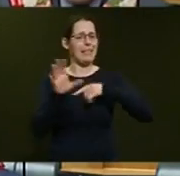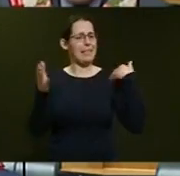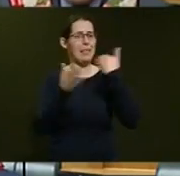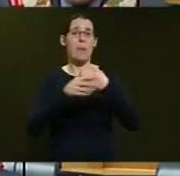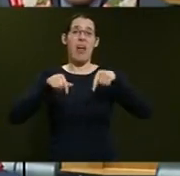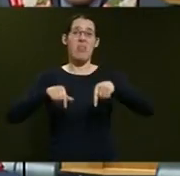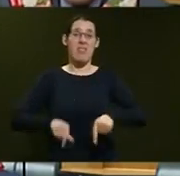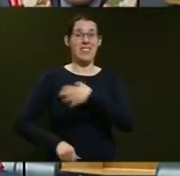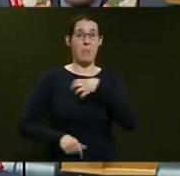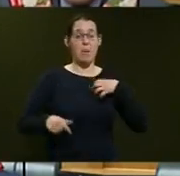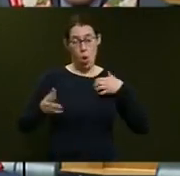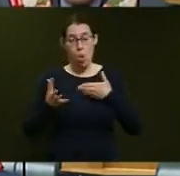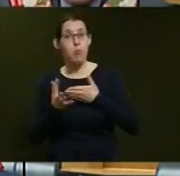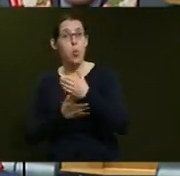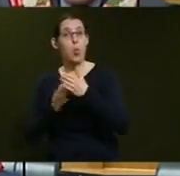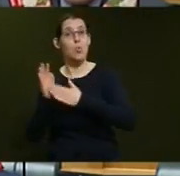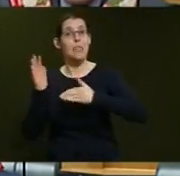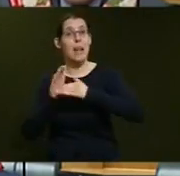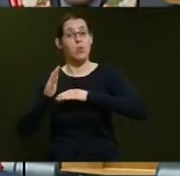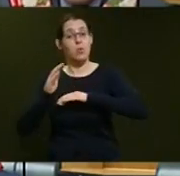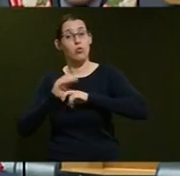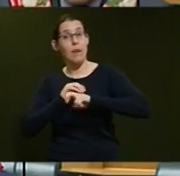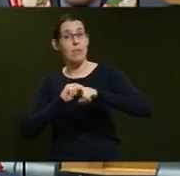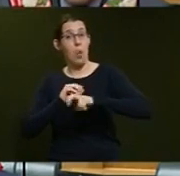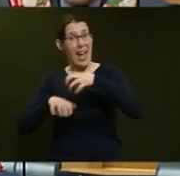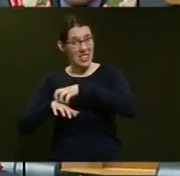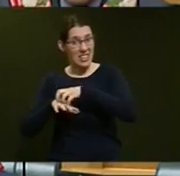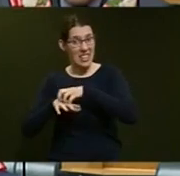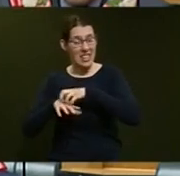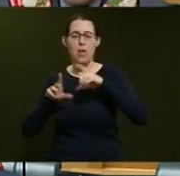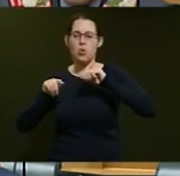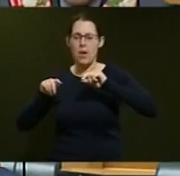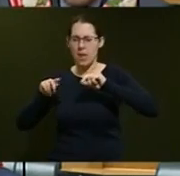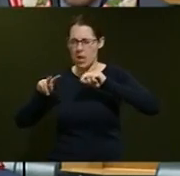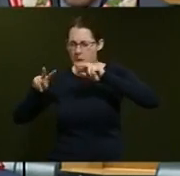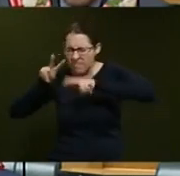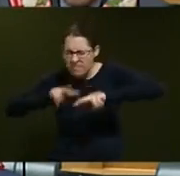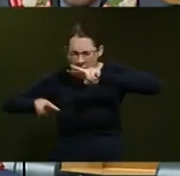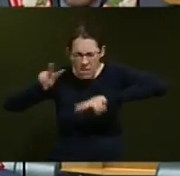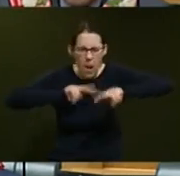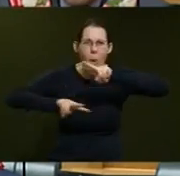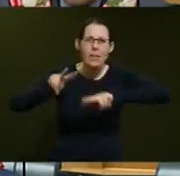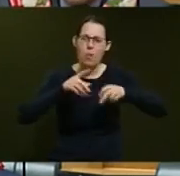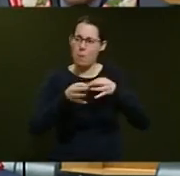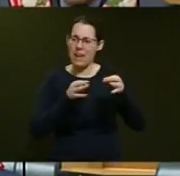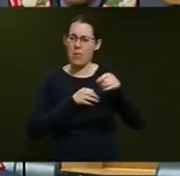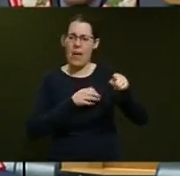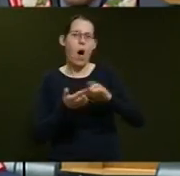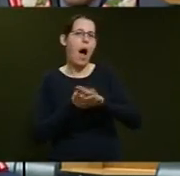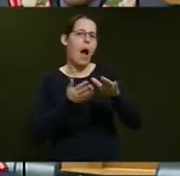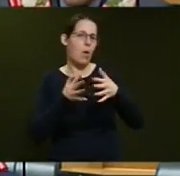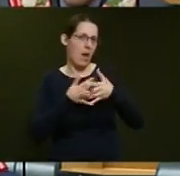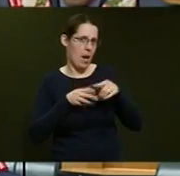New Zealand Transport Agency, a re-evaluation of the plans for that highway. But we